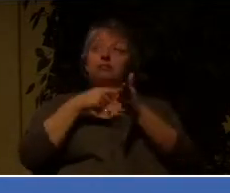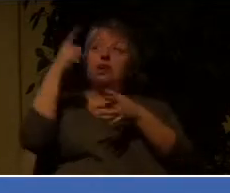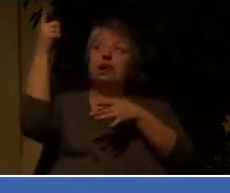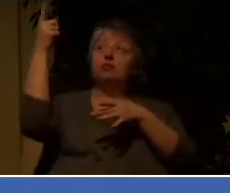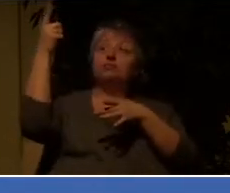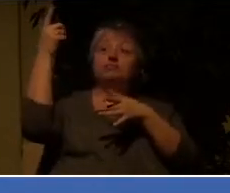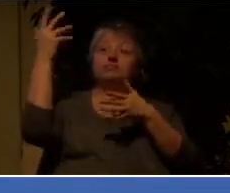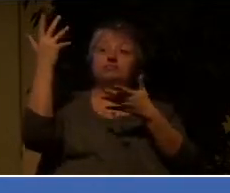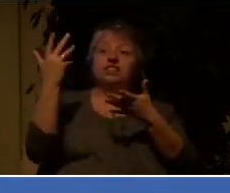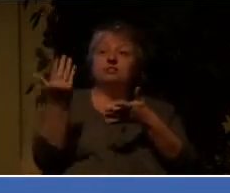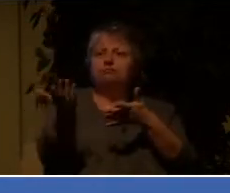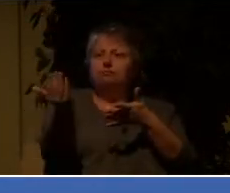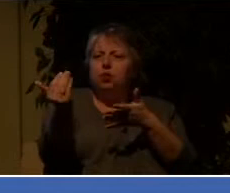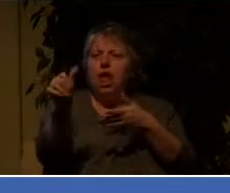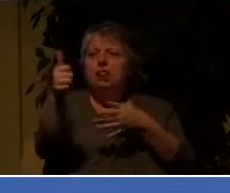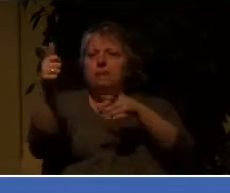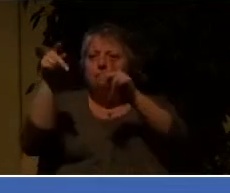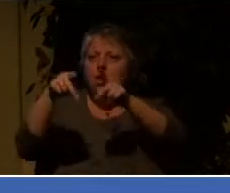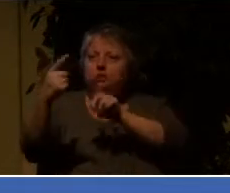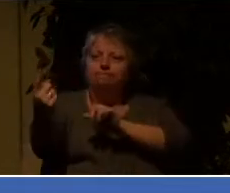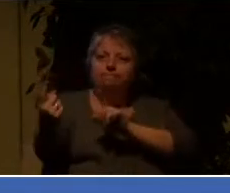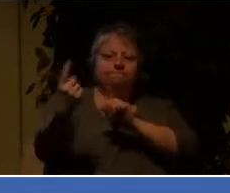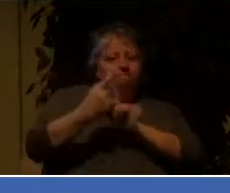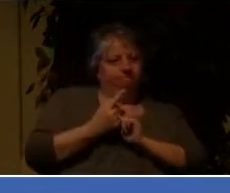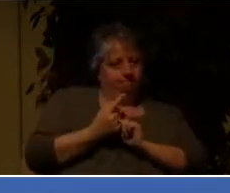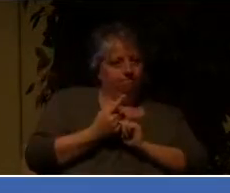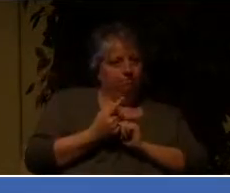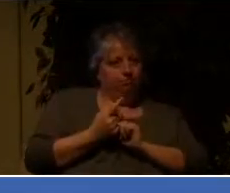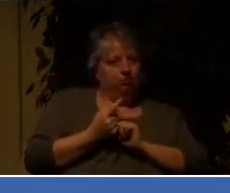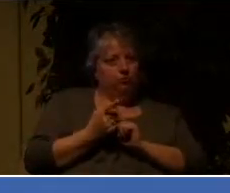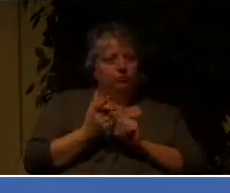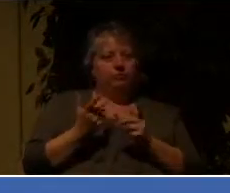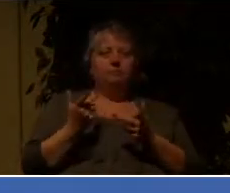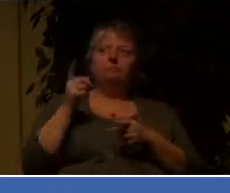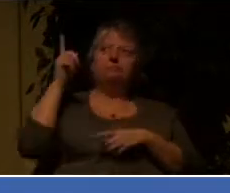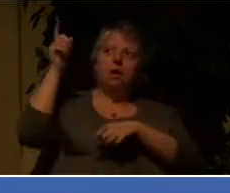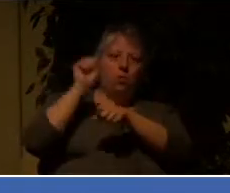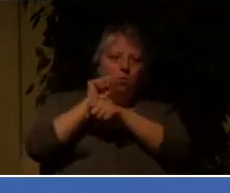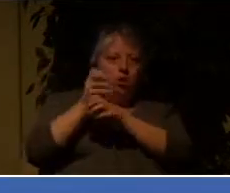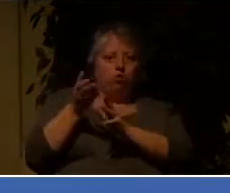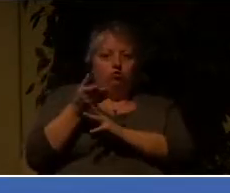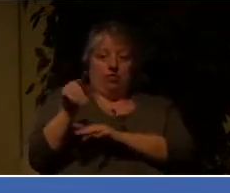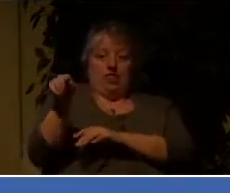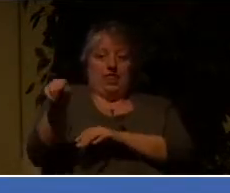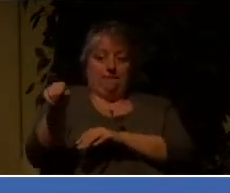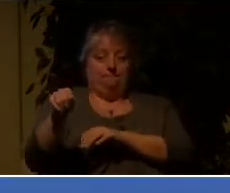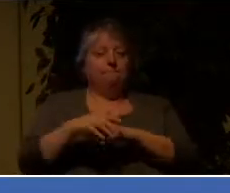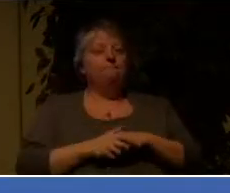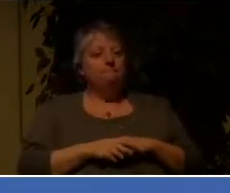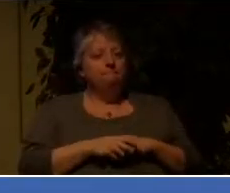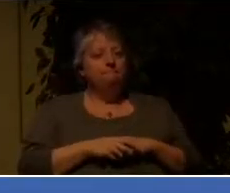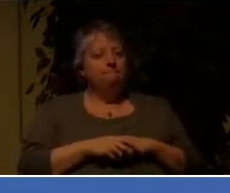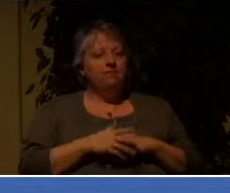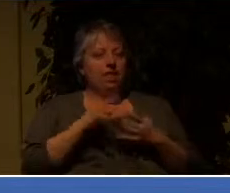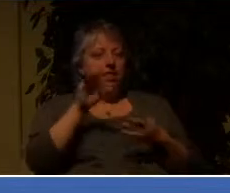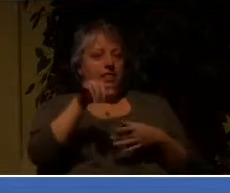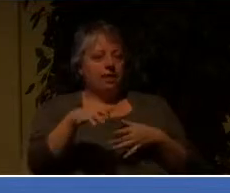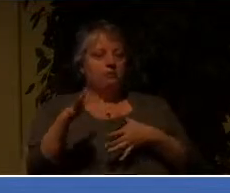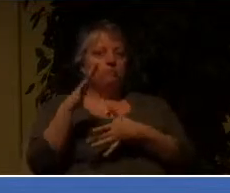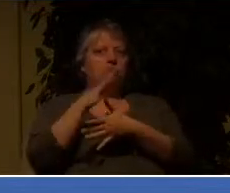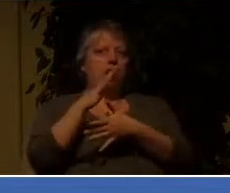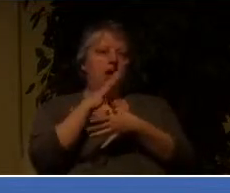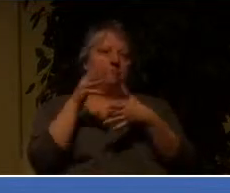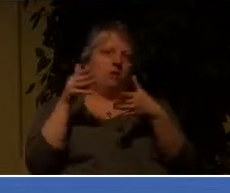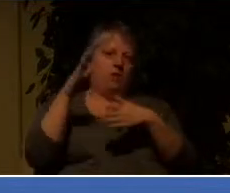because that's one of the primary ways in which God blesses us. And every so often,